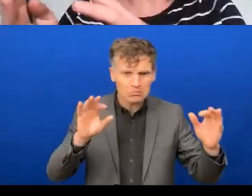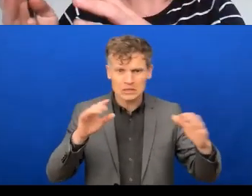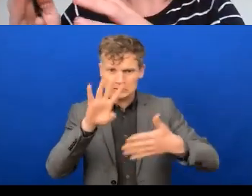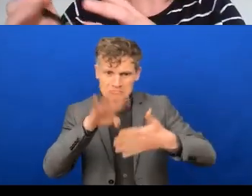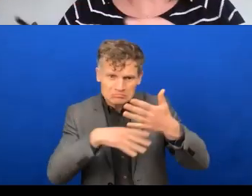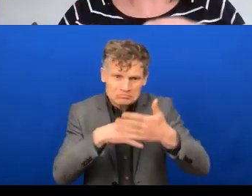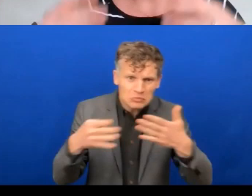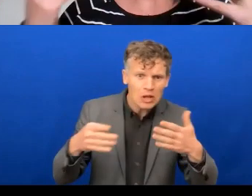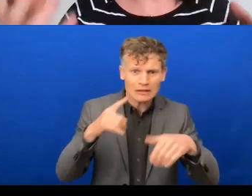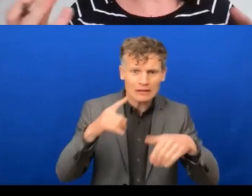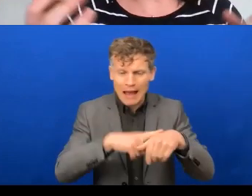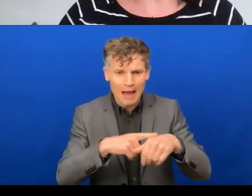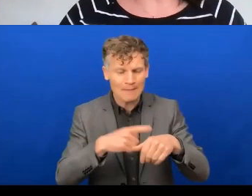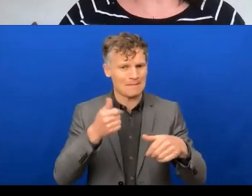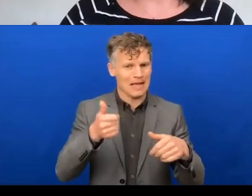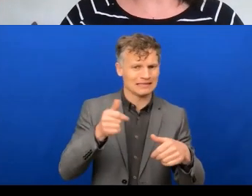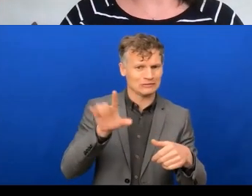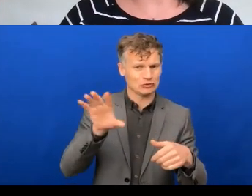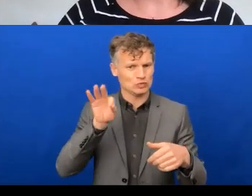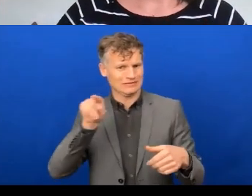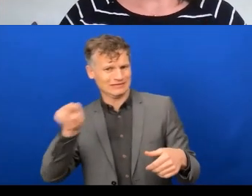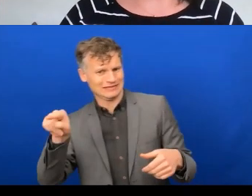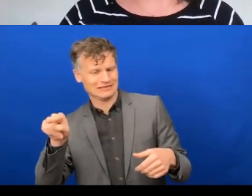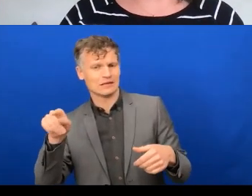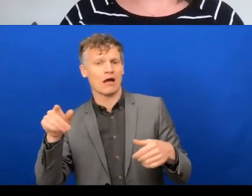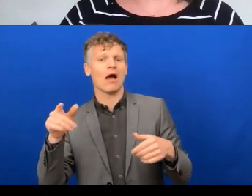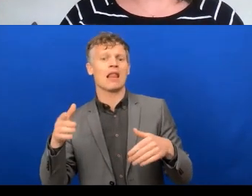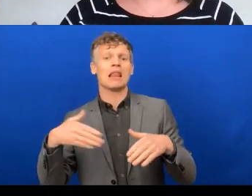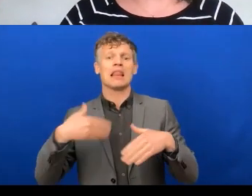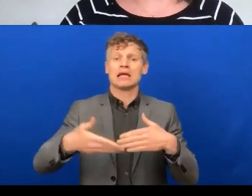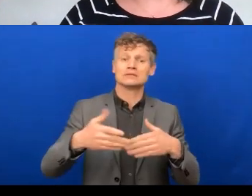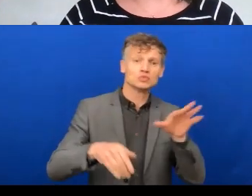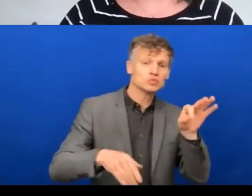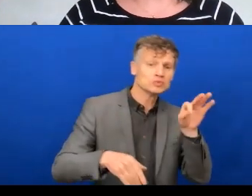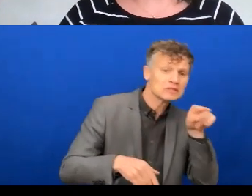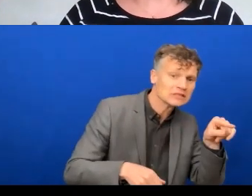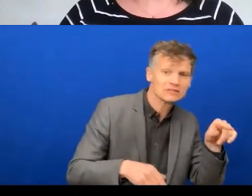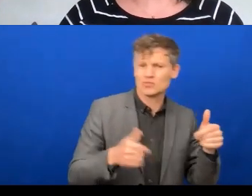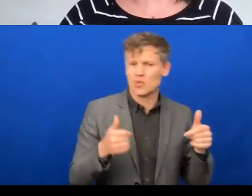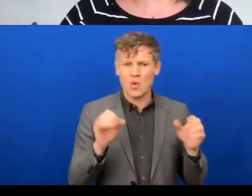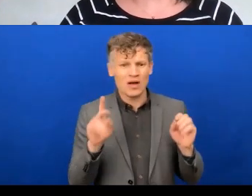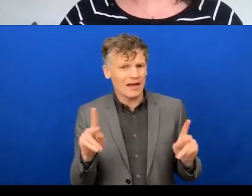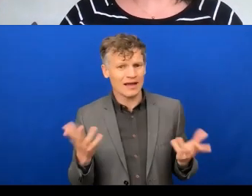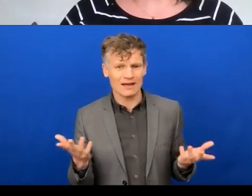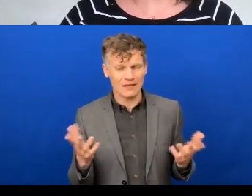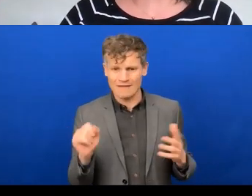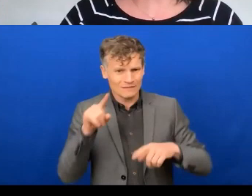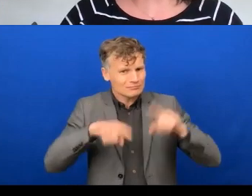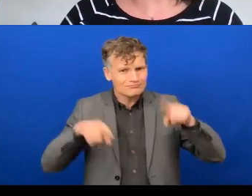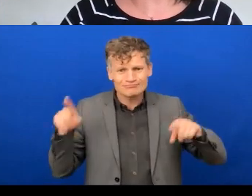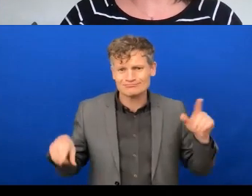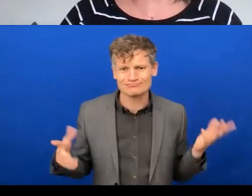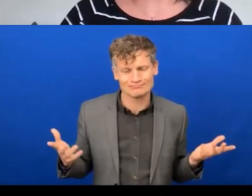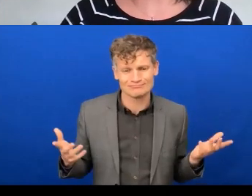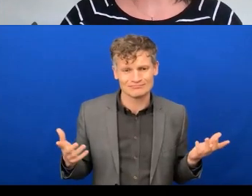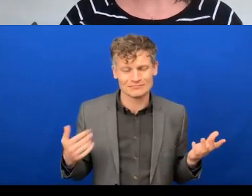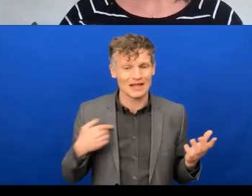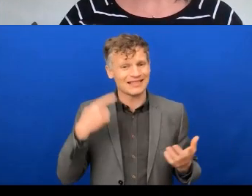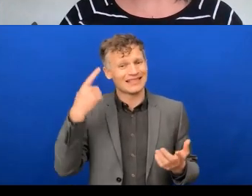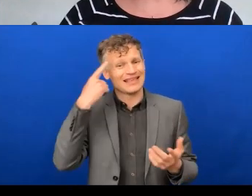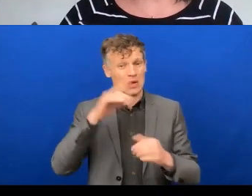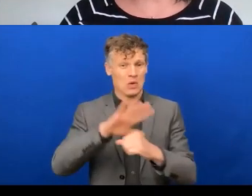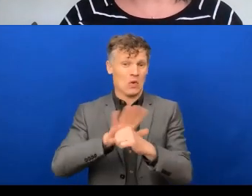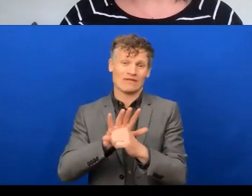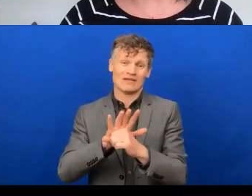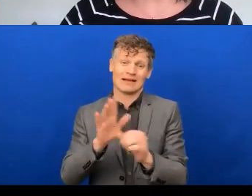method or another method, depending on the purpose. And, and so I think, but I think the thing that it's done that the most beautiful job of